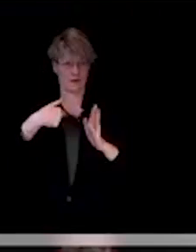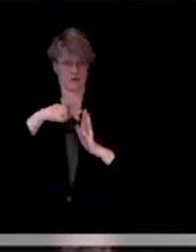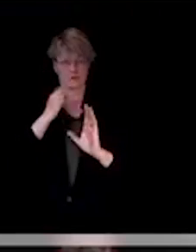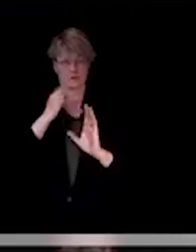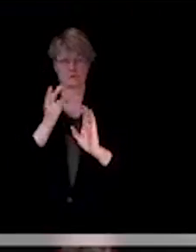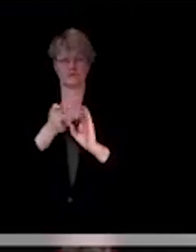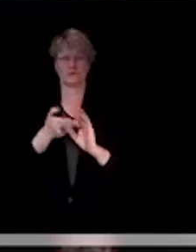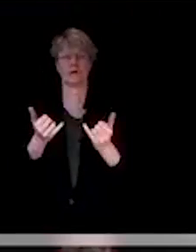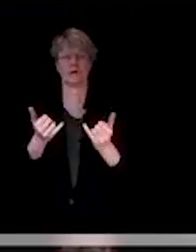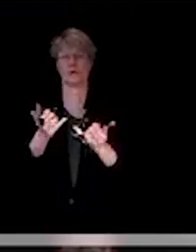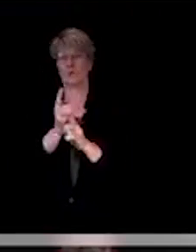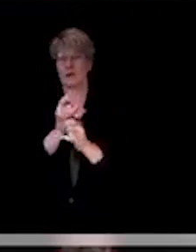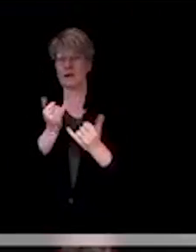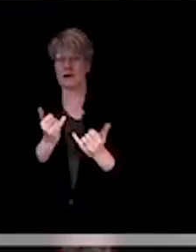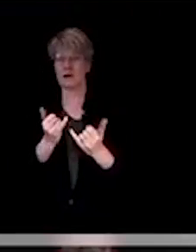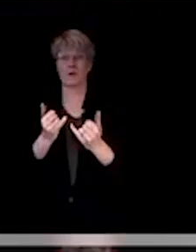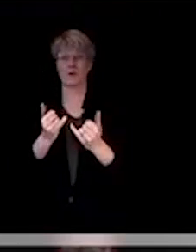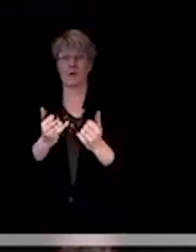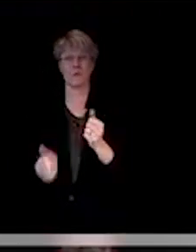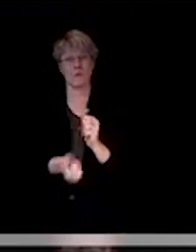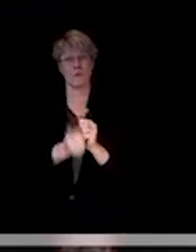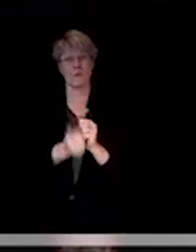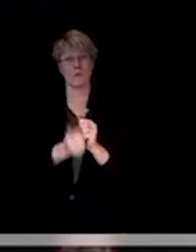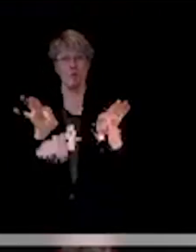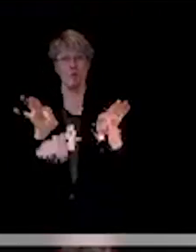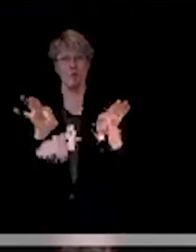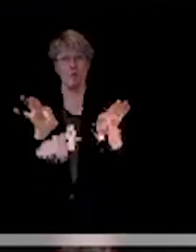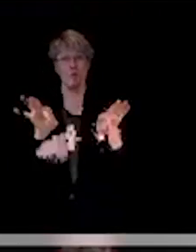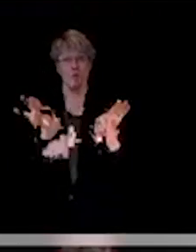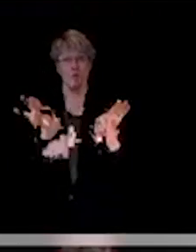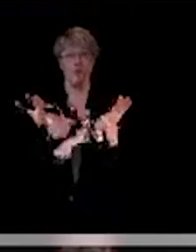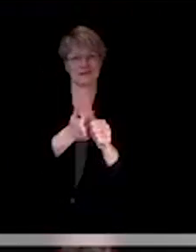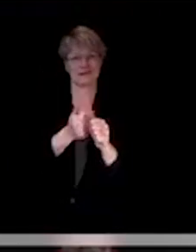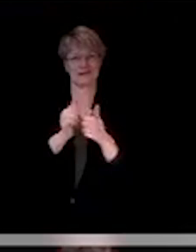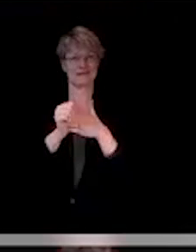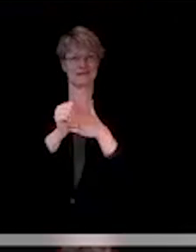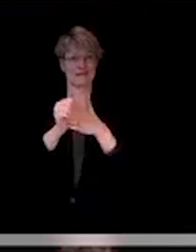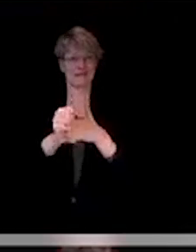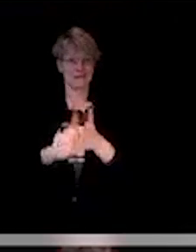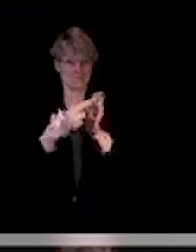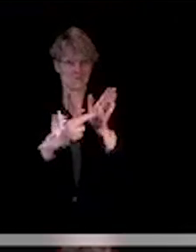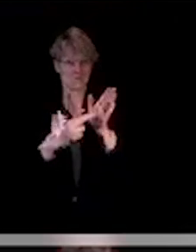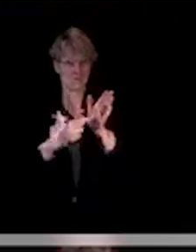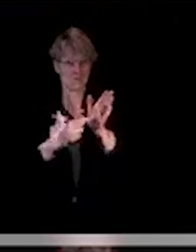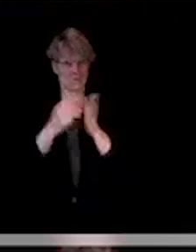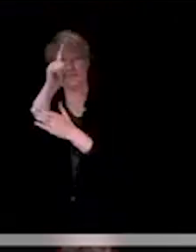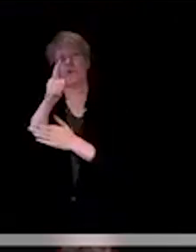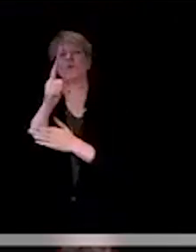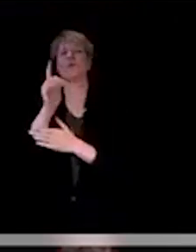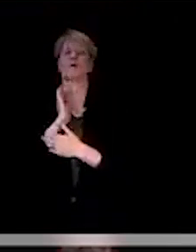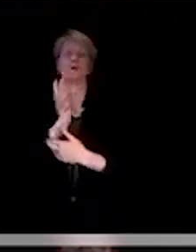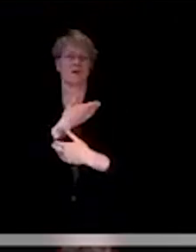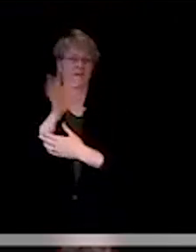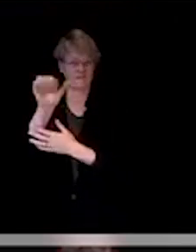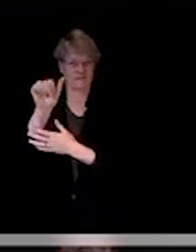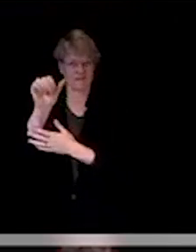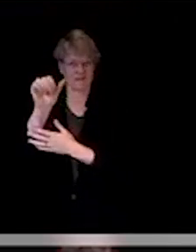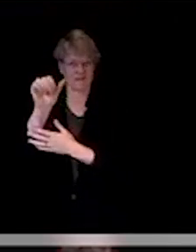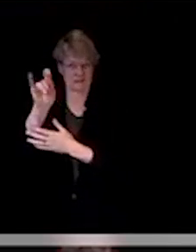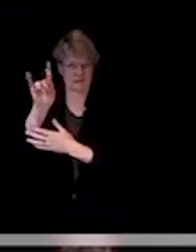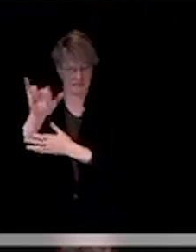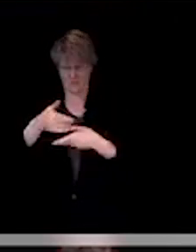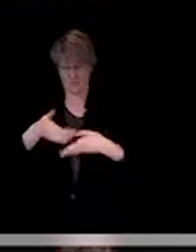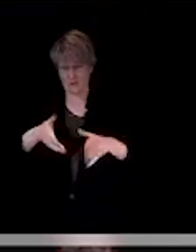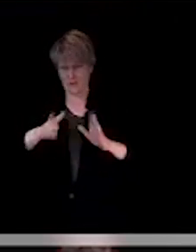guidelines for our facility. We're now allowing one visitor per patient. We realize what a